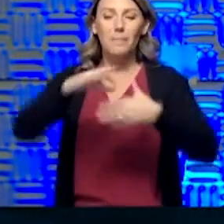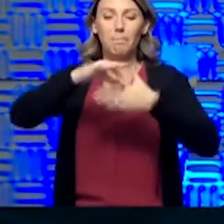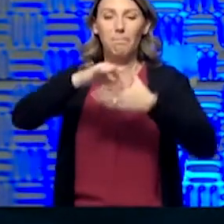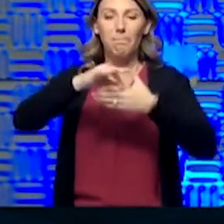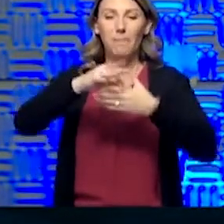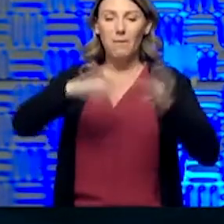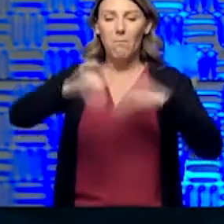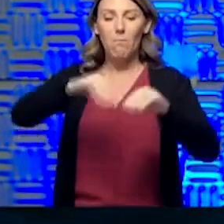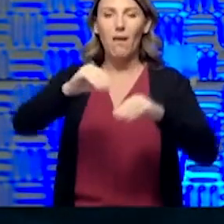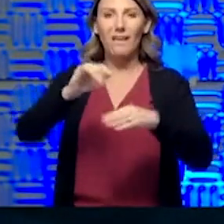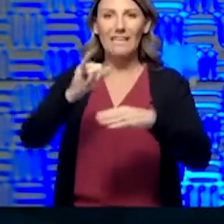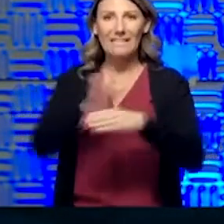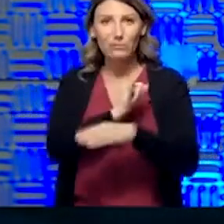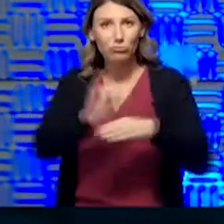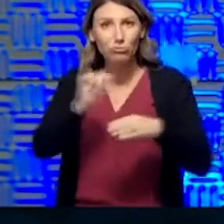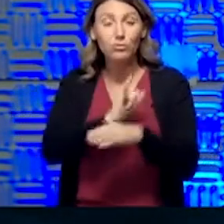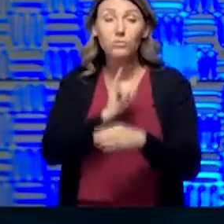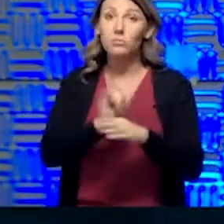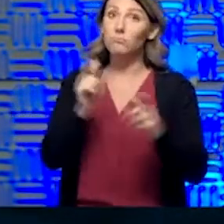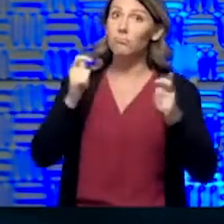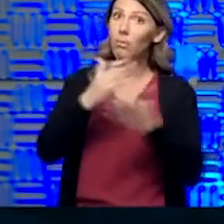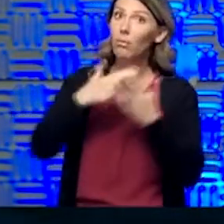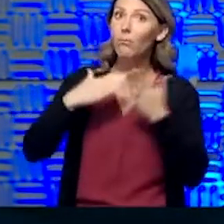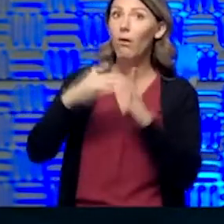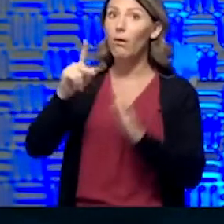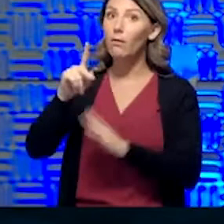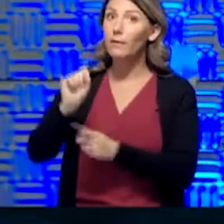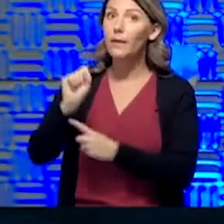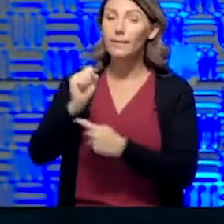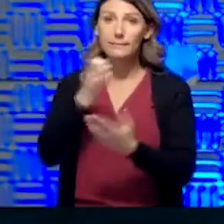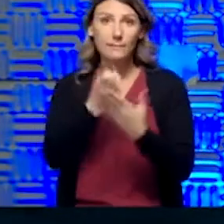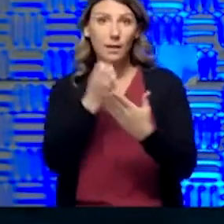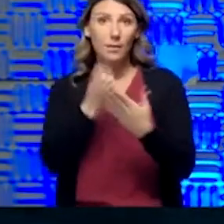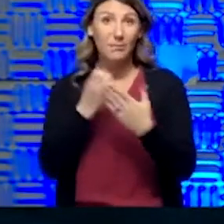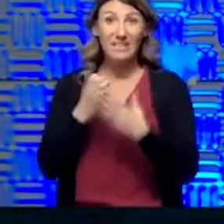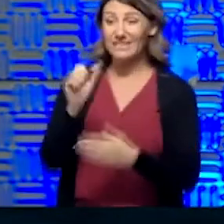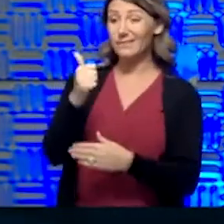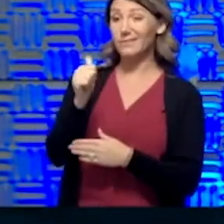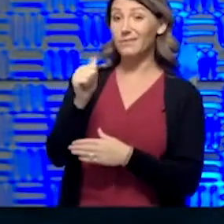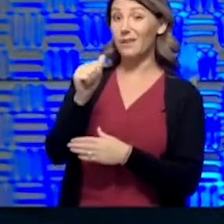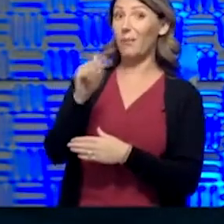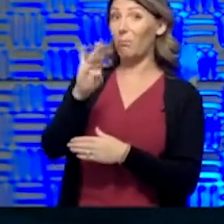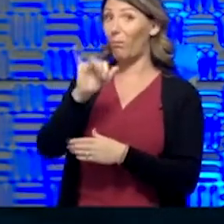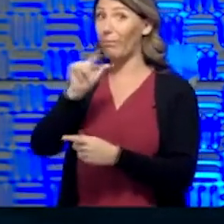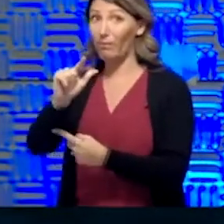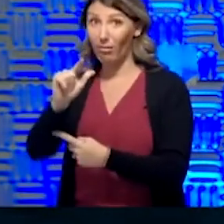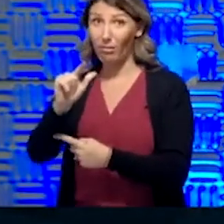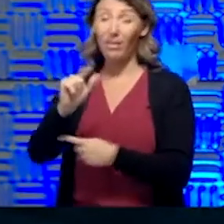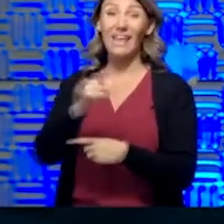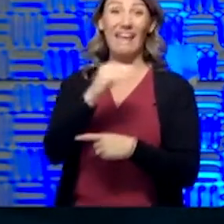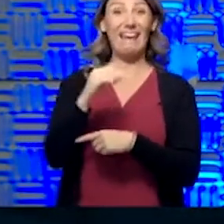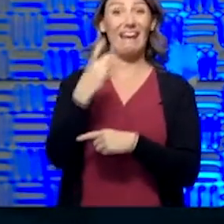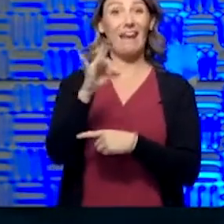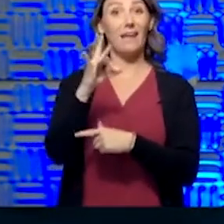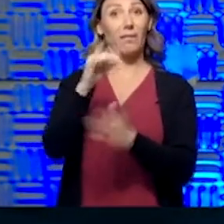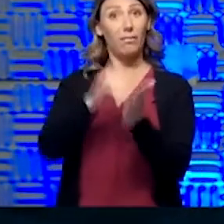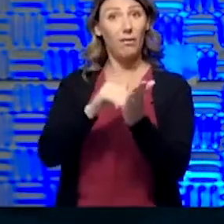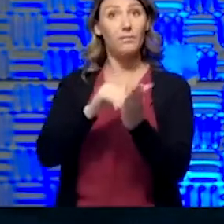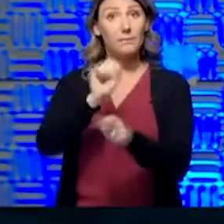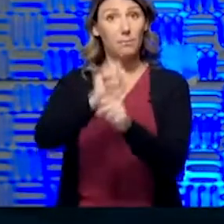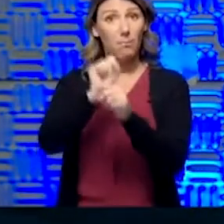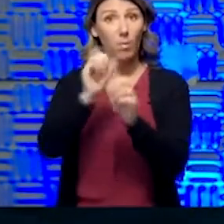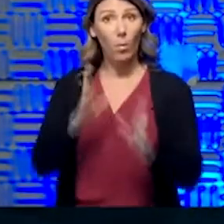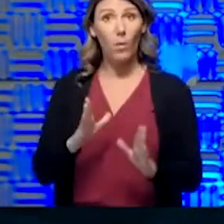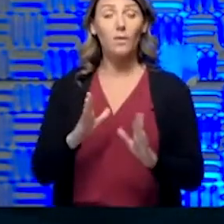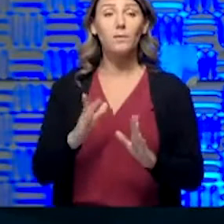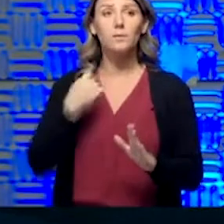huge component of the Kansas economy. It's $10 billion of the Kansas economy, 18,000 employees. We process